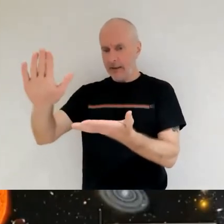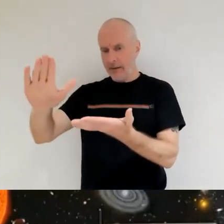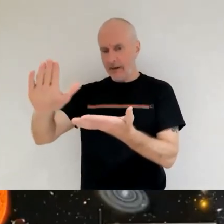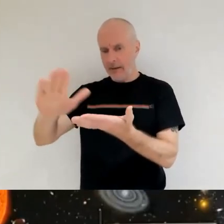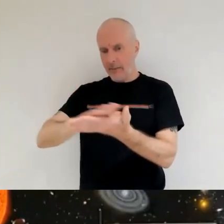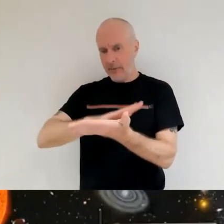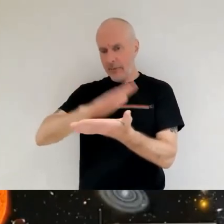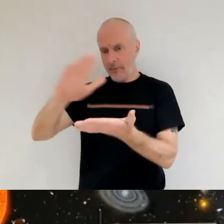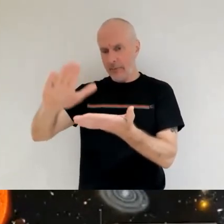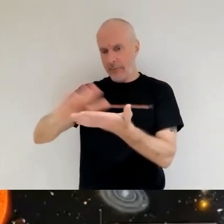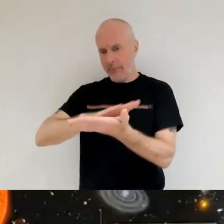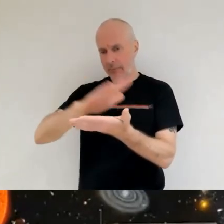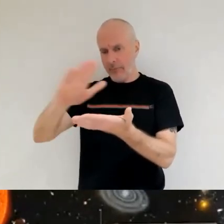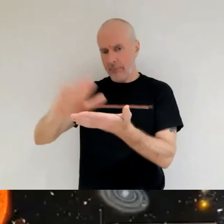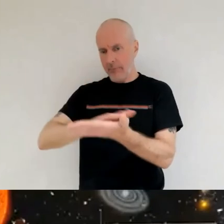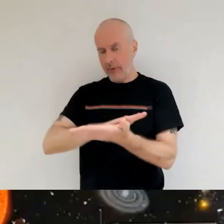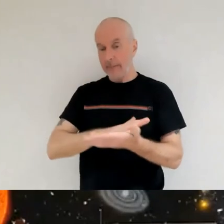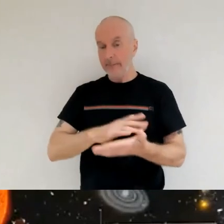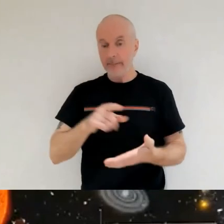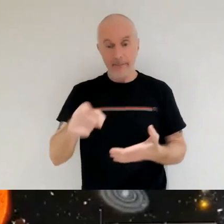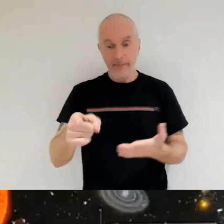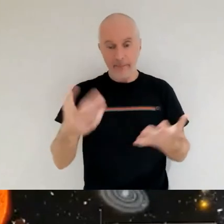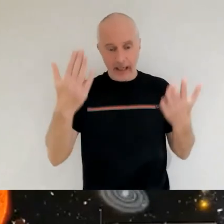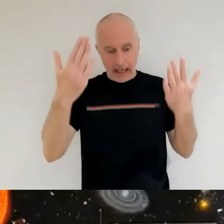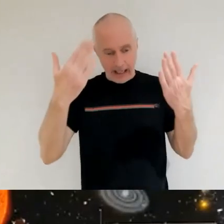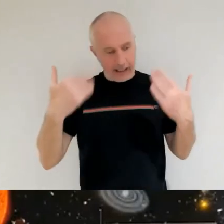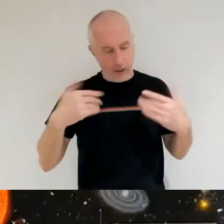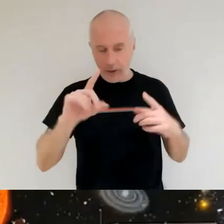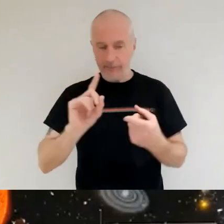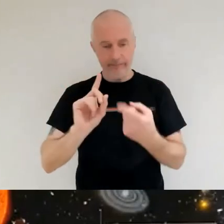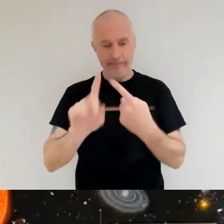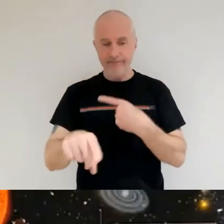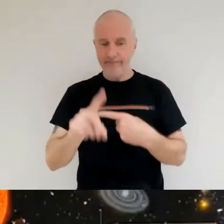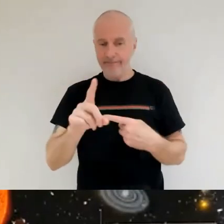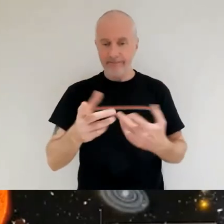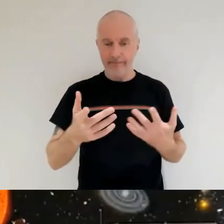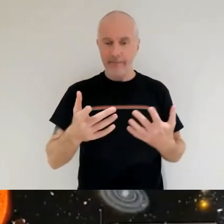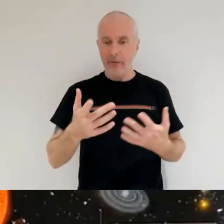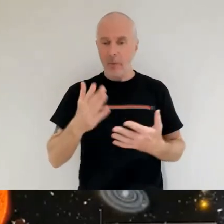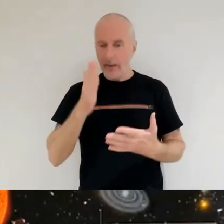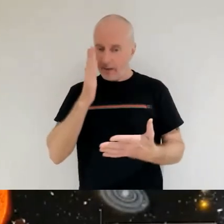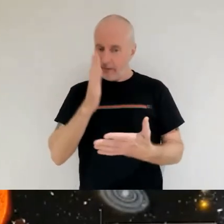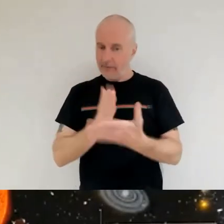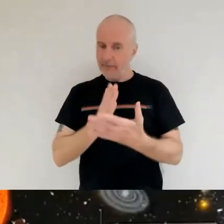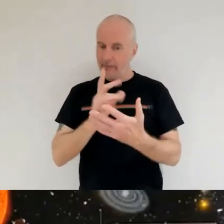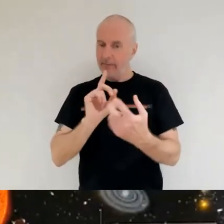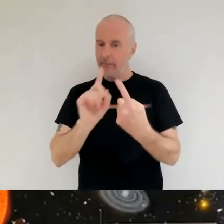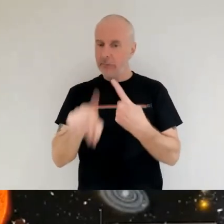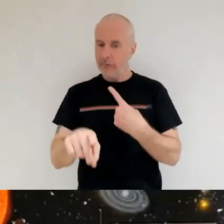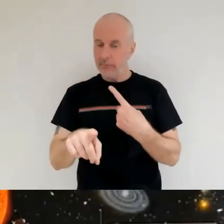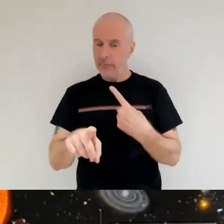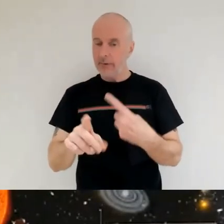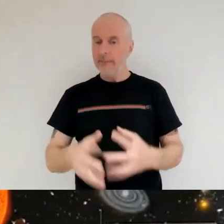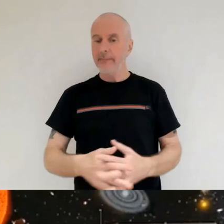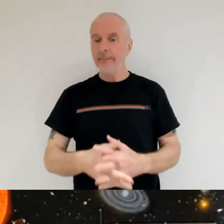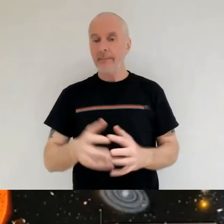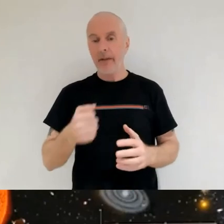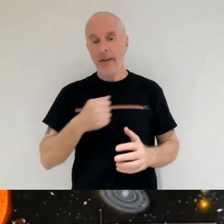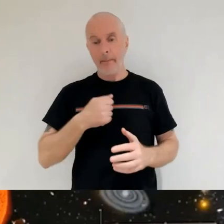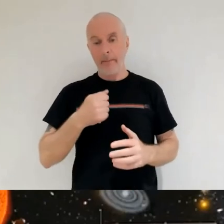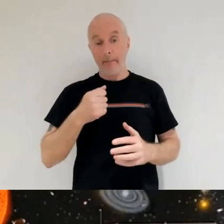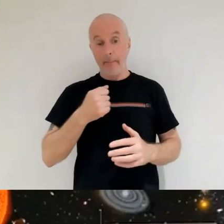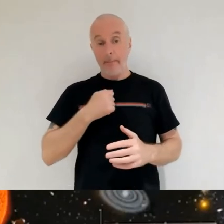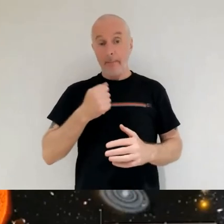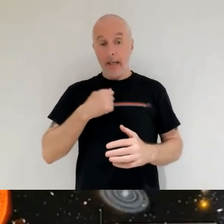that's interesting and you are correct i wouldn't be able to answer that uh with a definite answer um my instinct